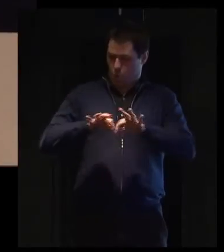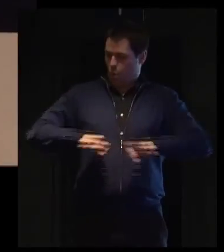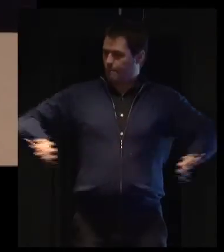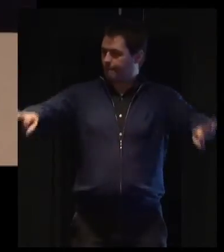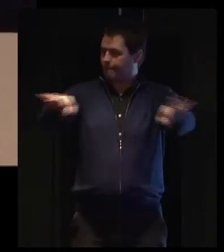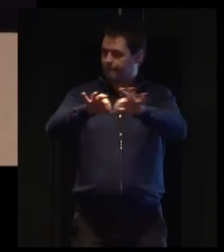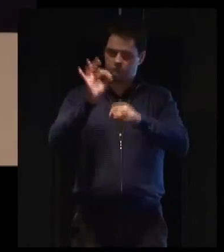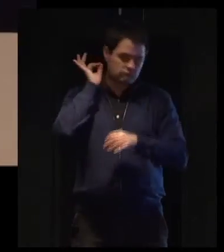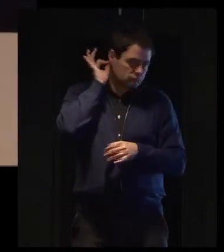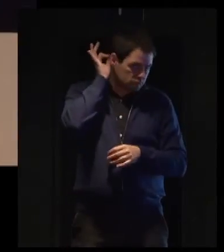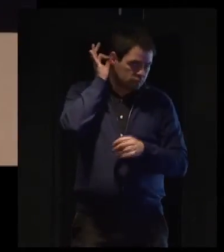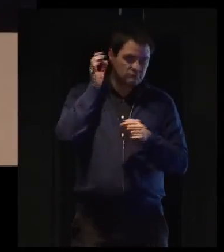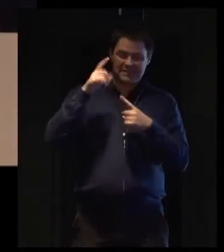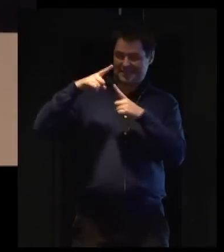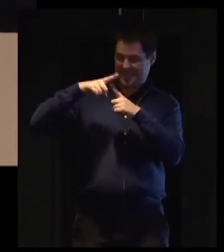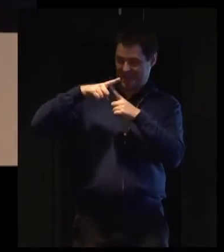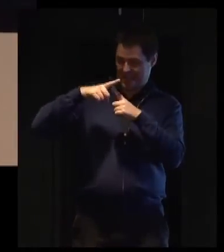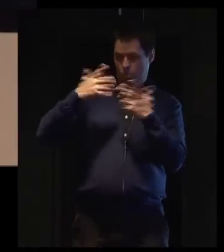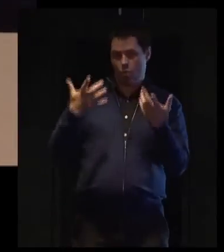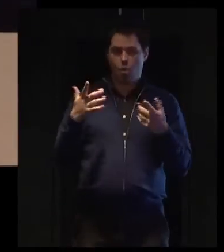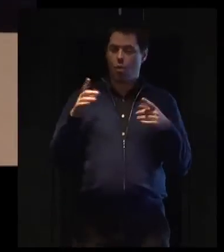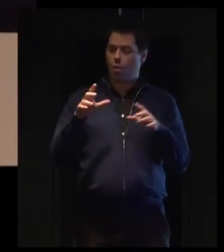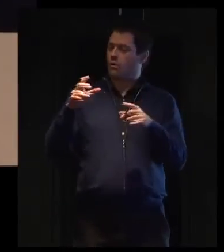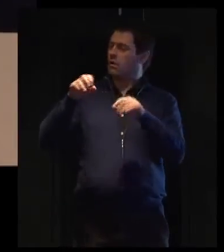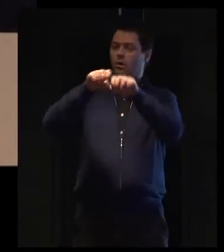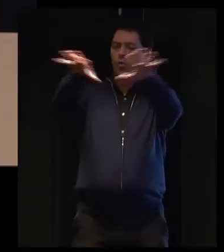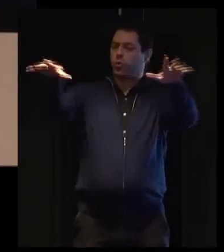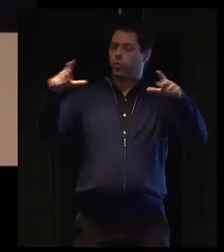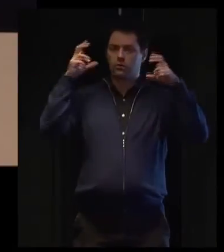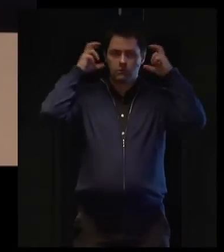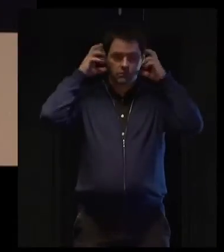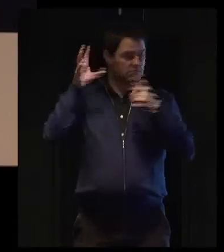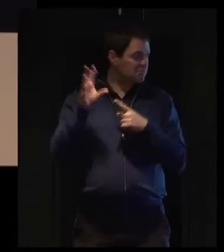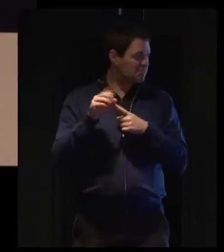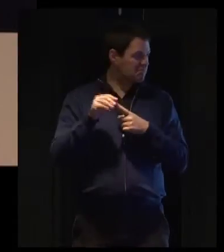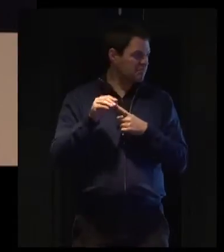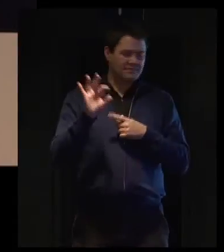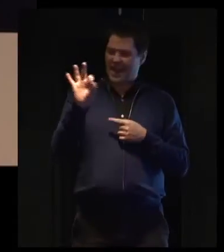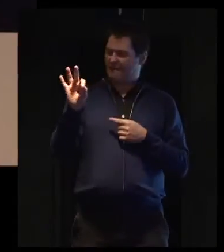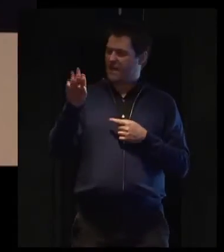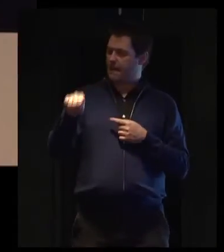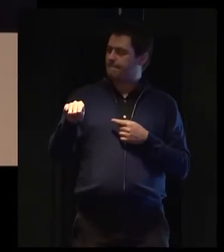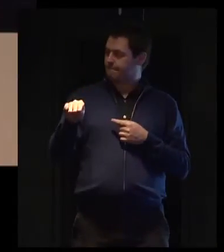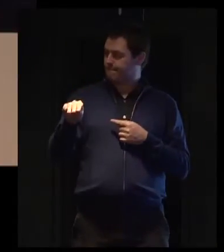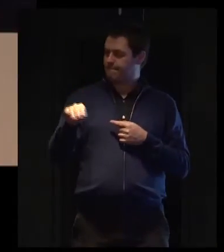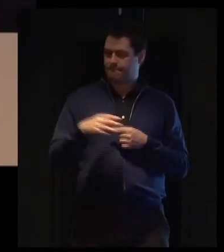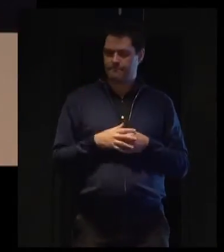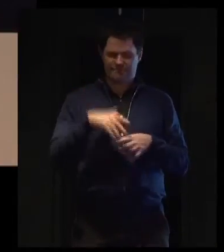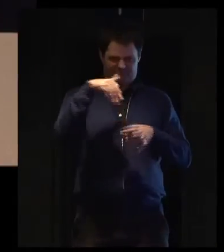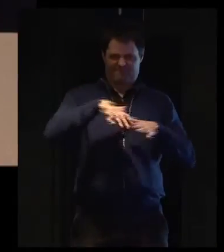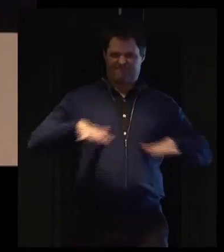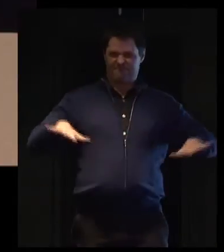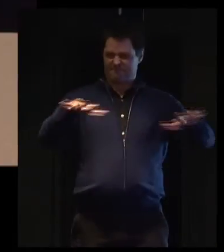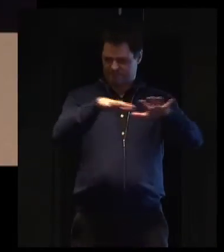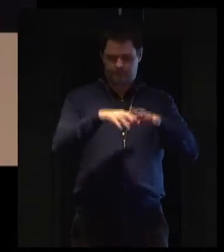loops for those that use hearing aids. Passive infrared emitters, which tend to be used more indoors than